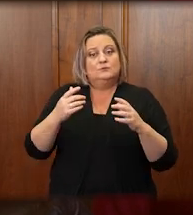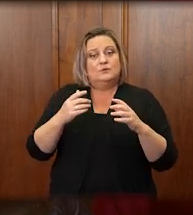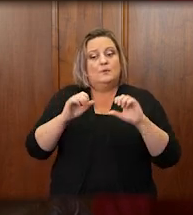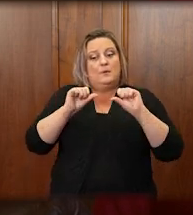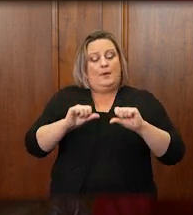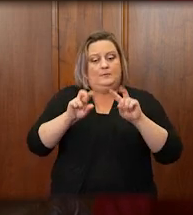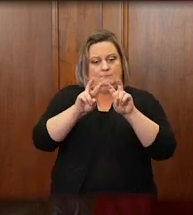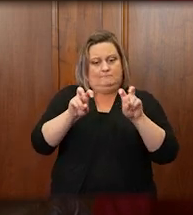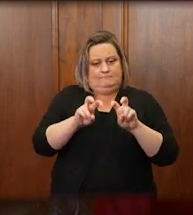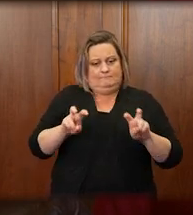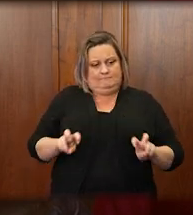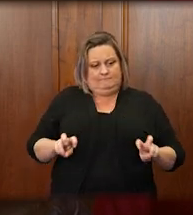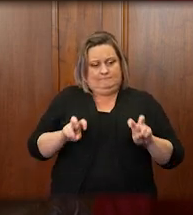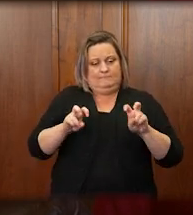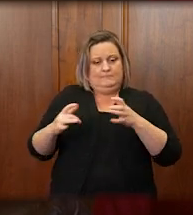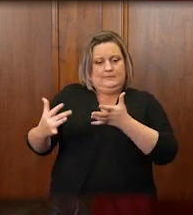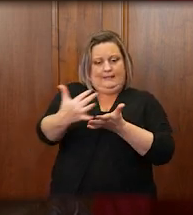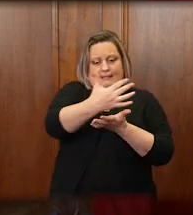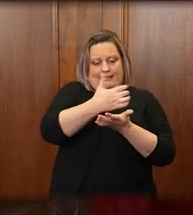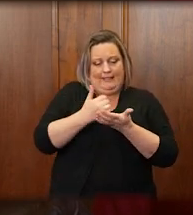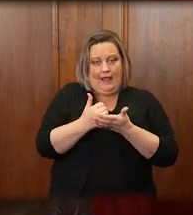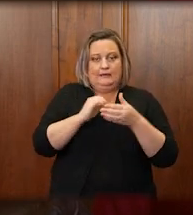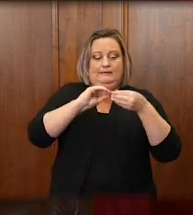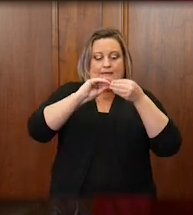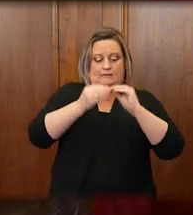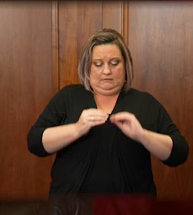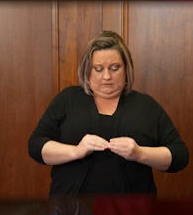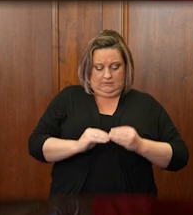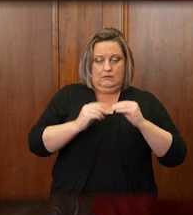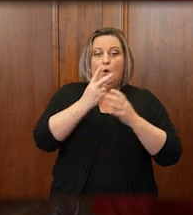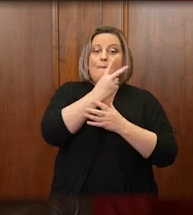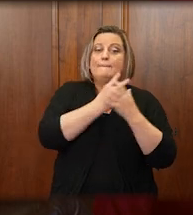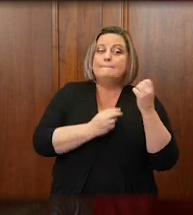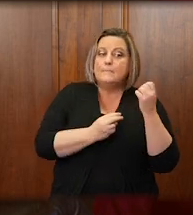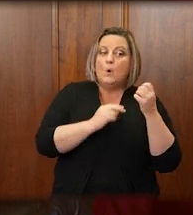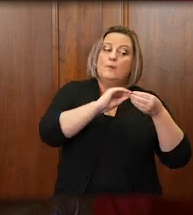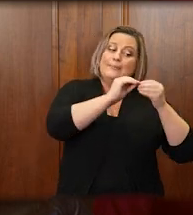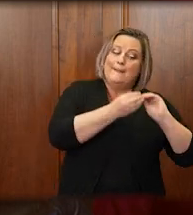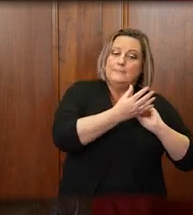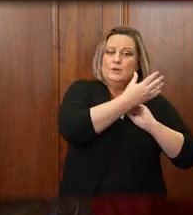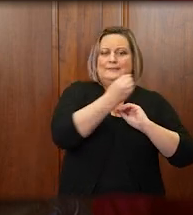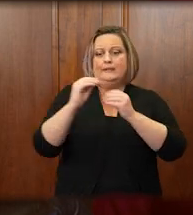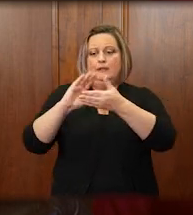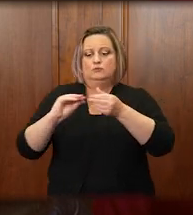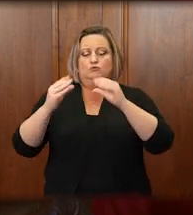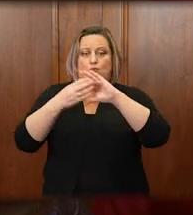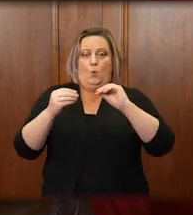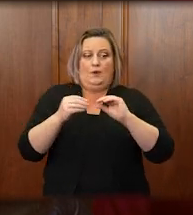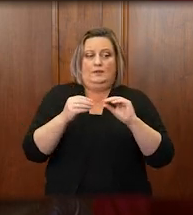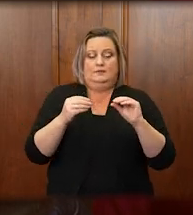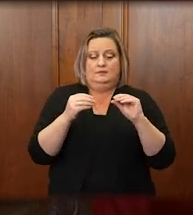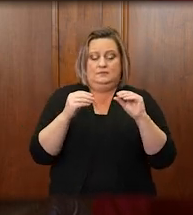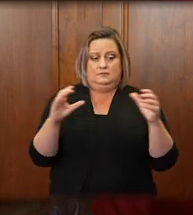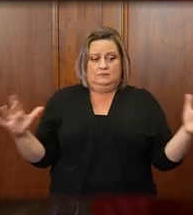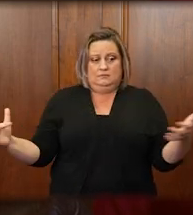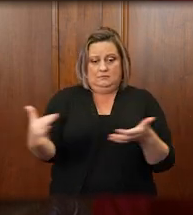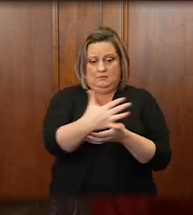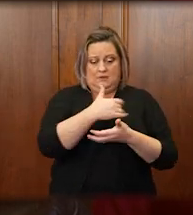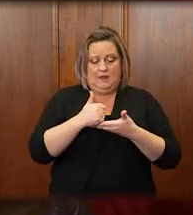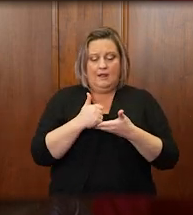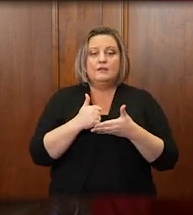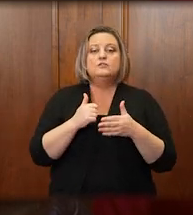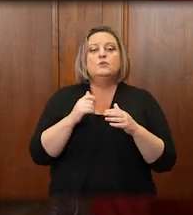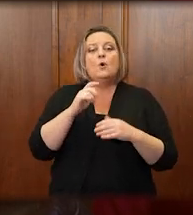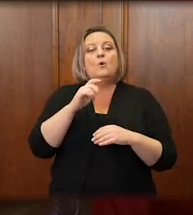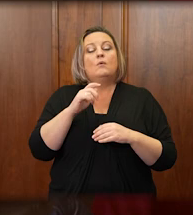company to collect qualitative and quantitative data to help policy makers and legal service providers